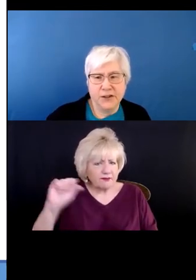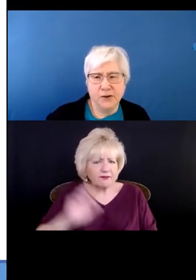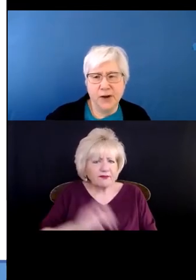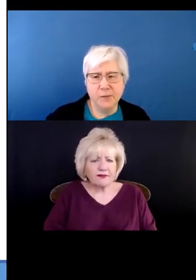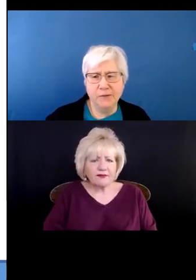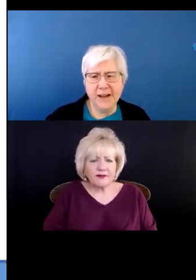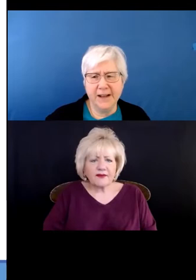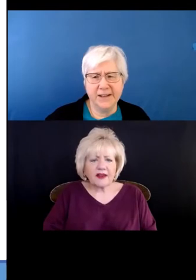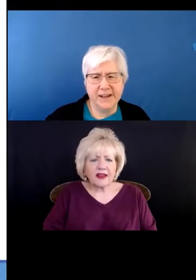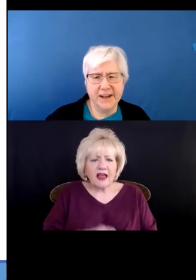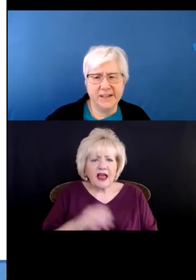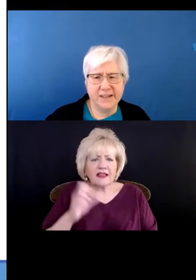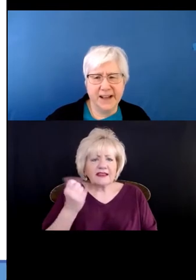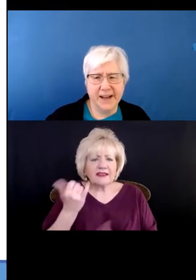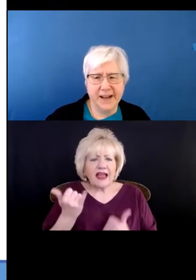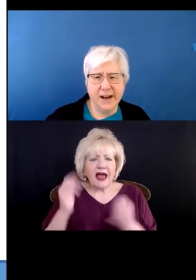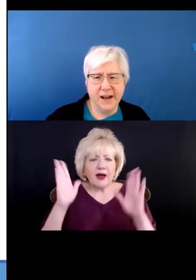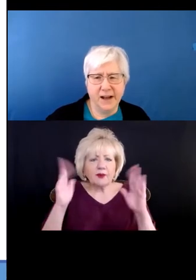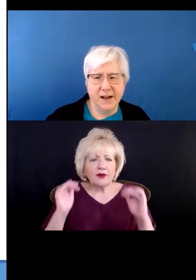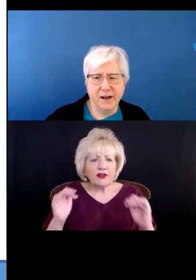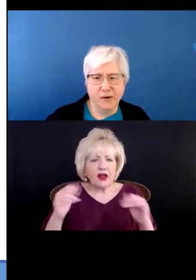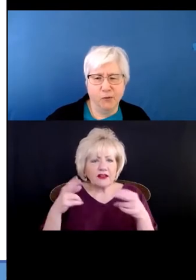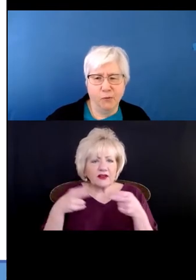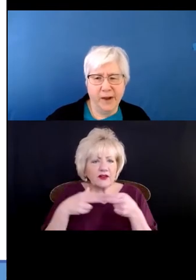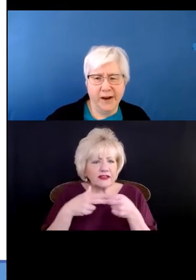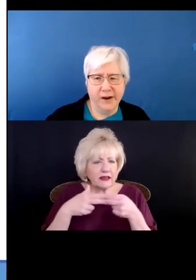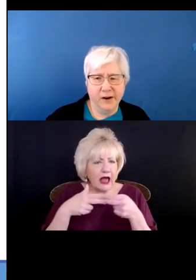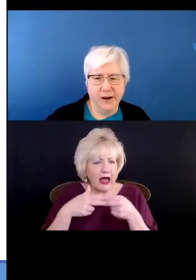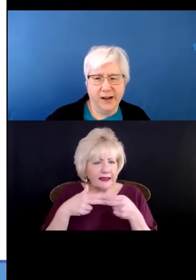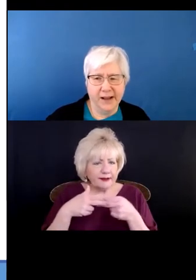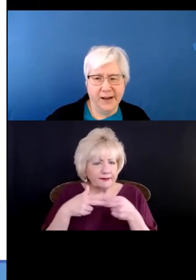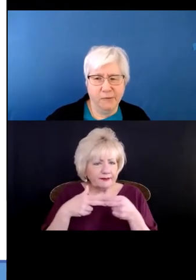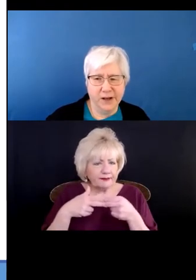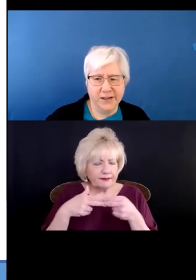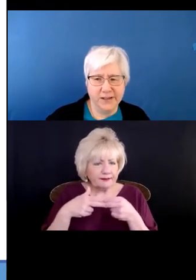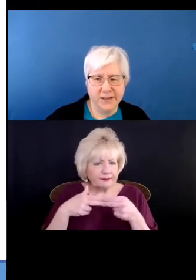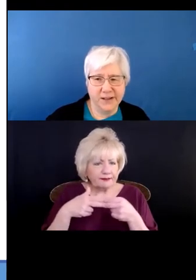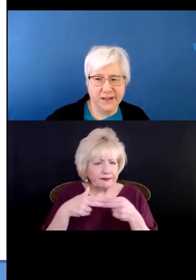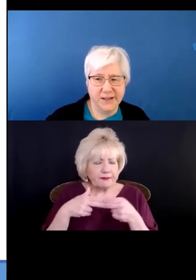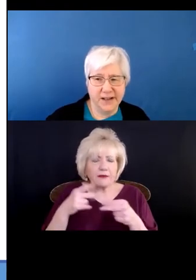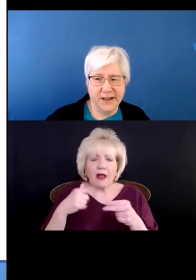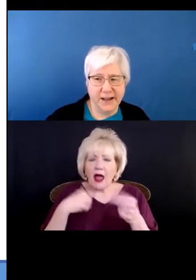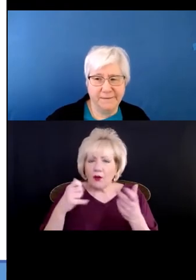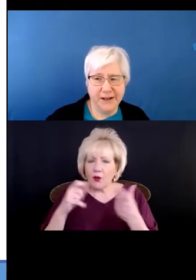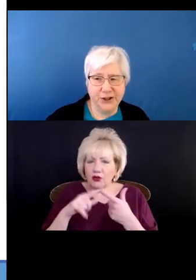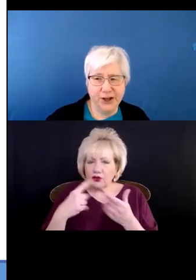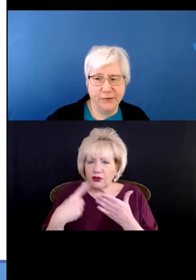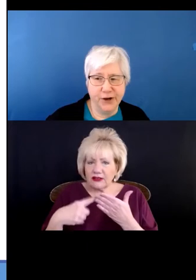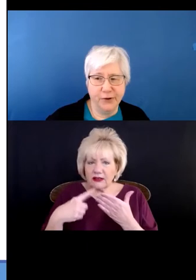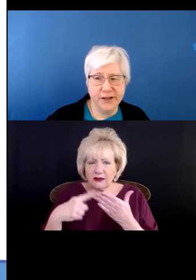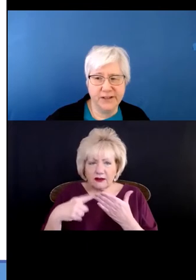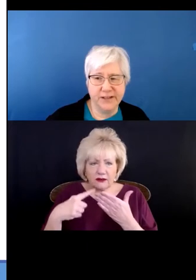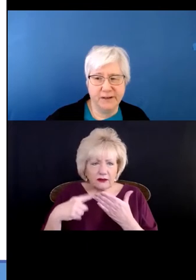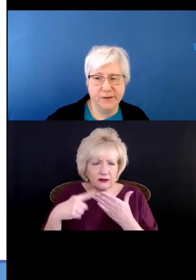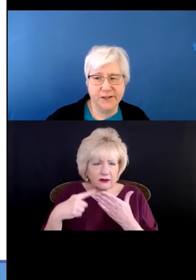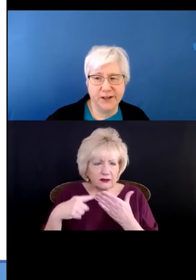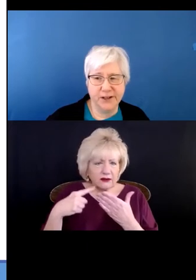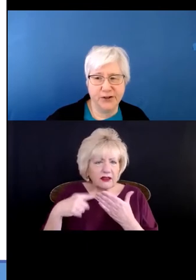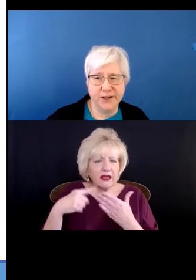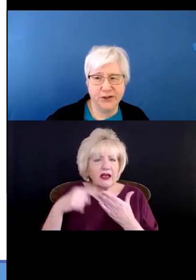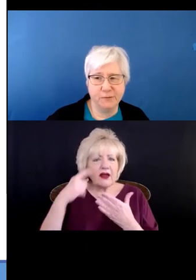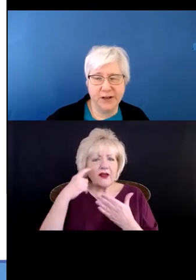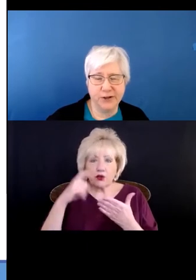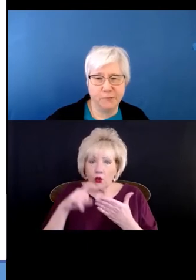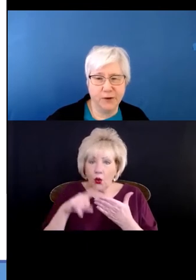So I'm moving on to the next slide, where I want to discuss the FHEO notice that was